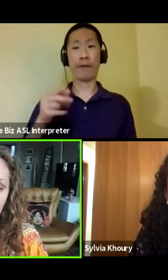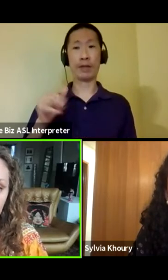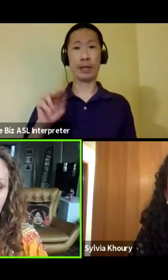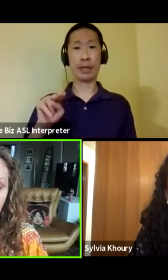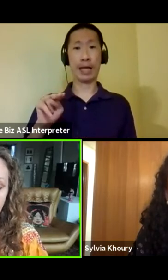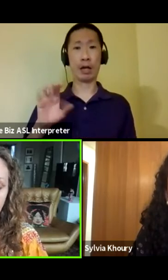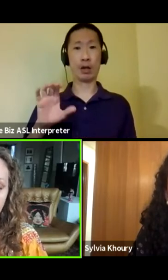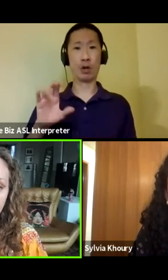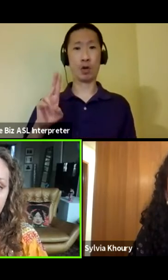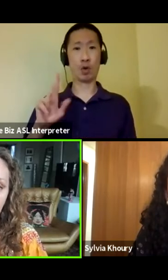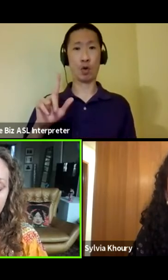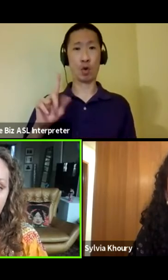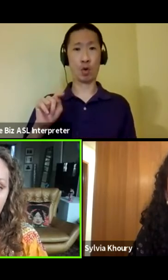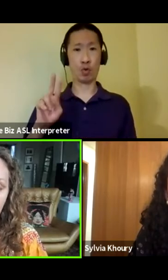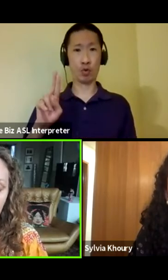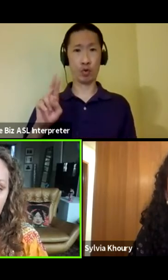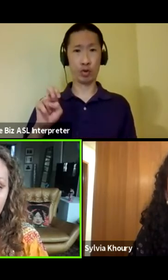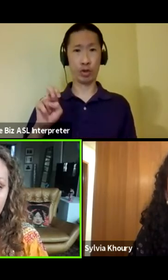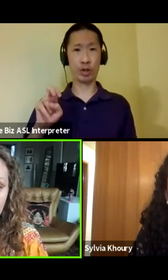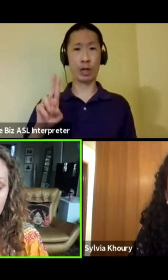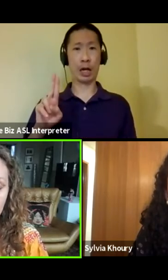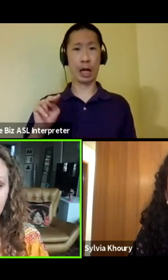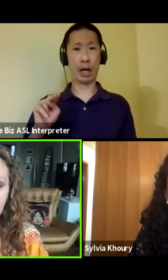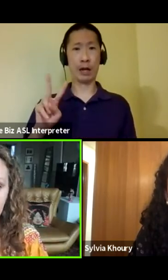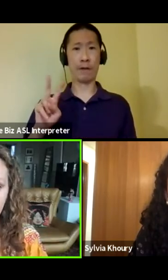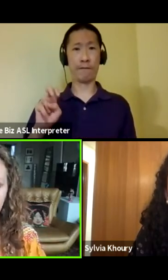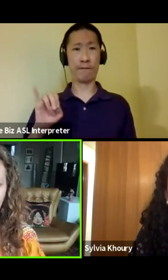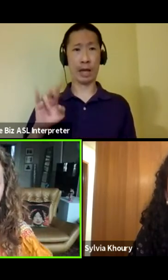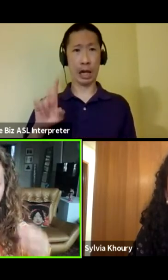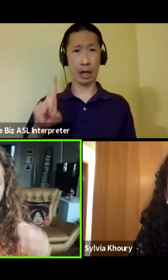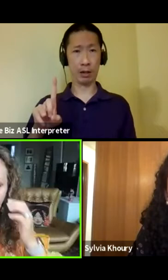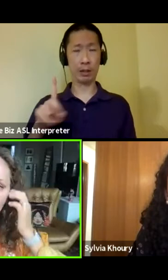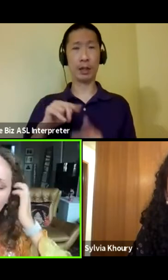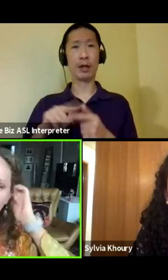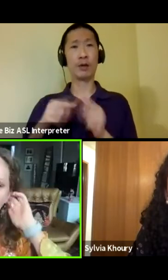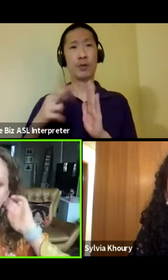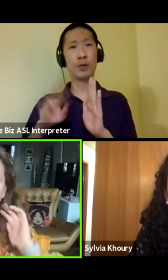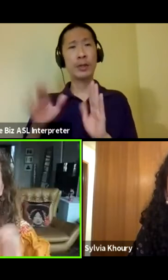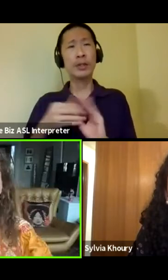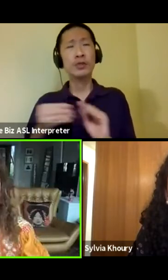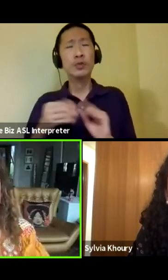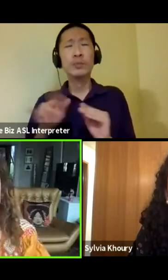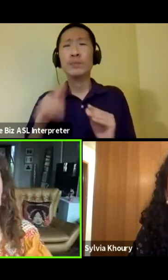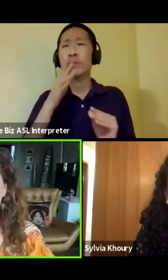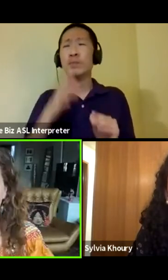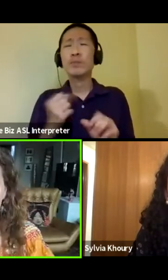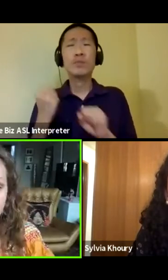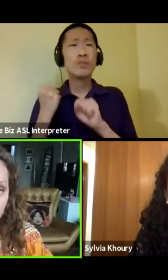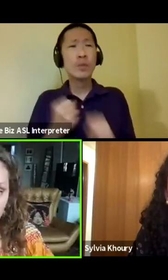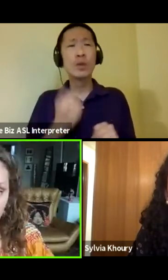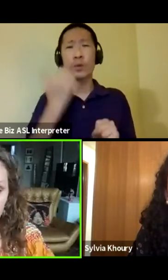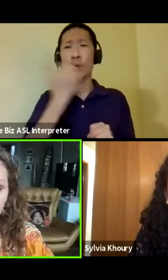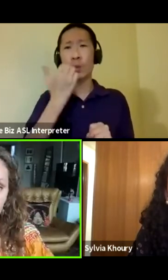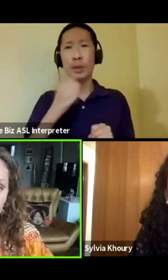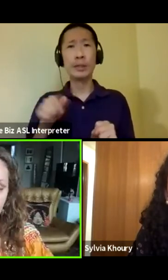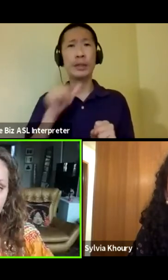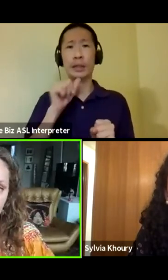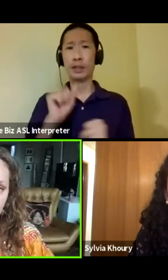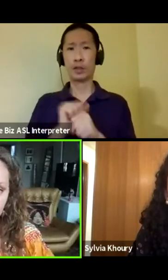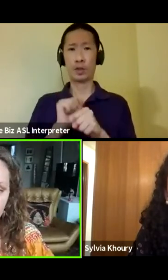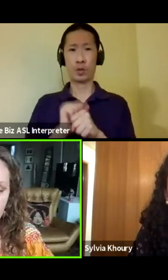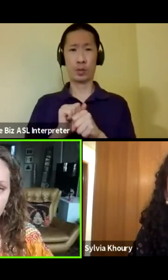the story of this woman that's been so brave. She does not work with